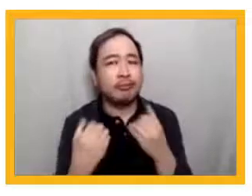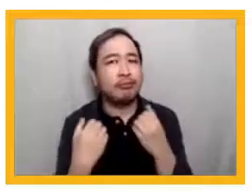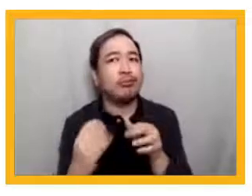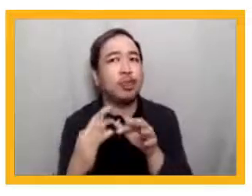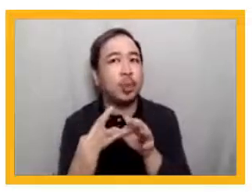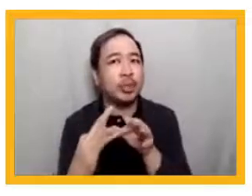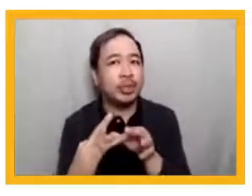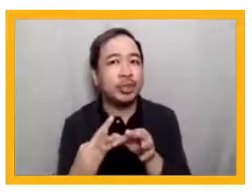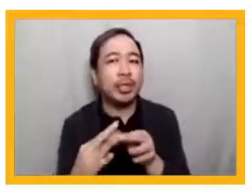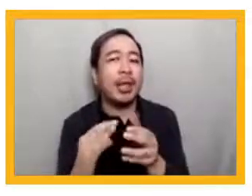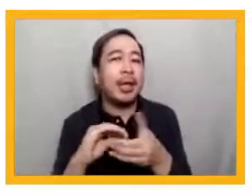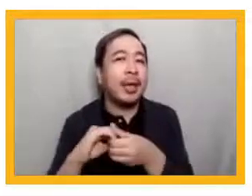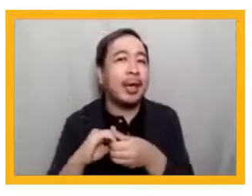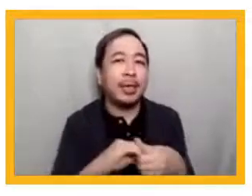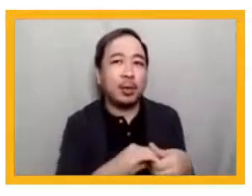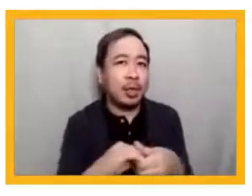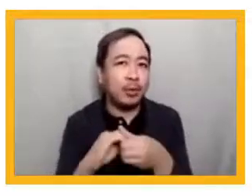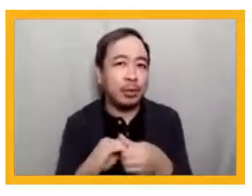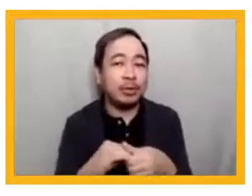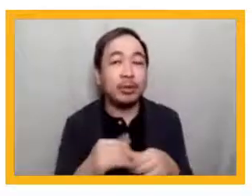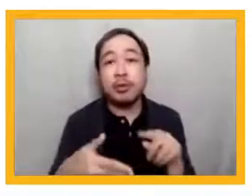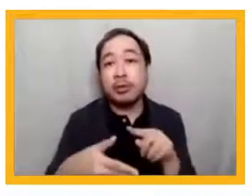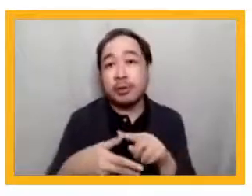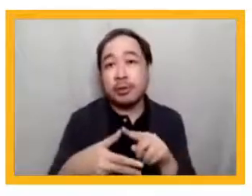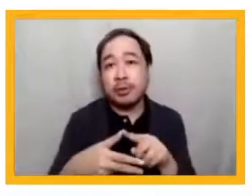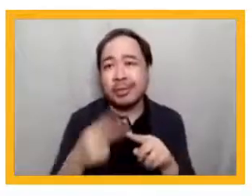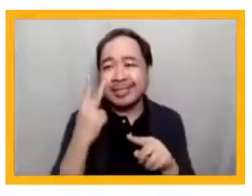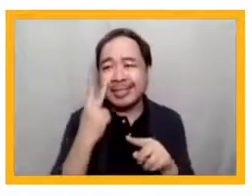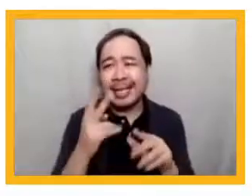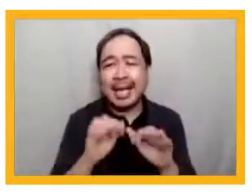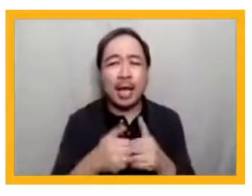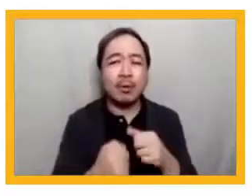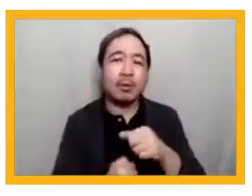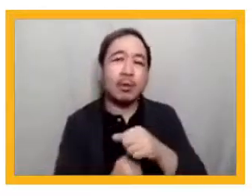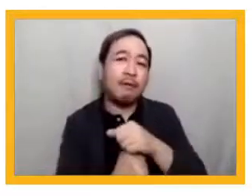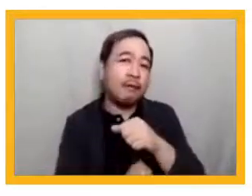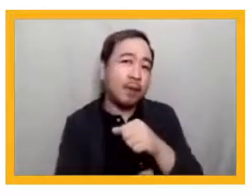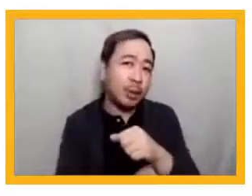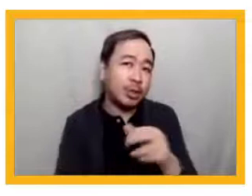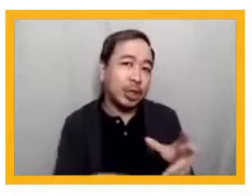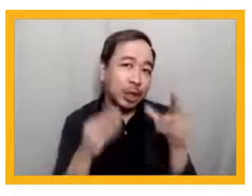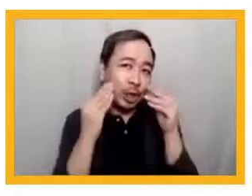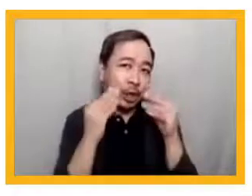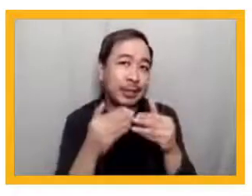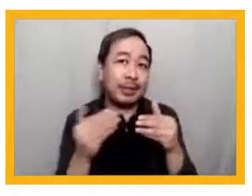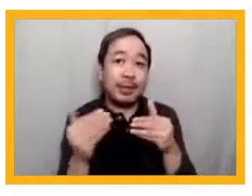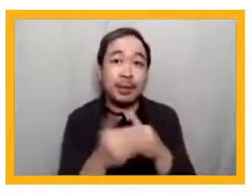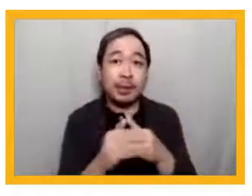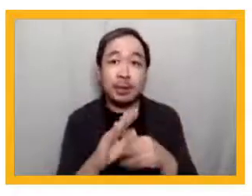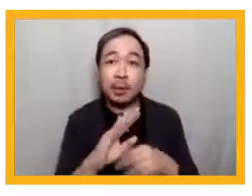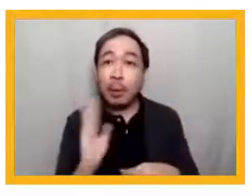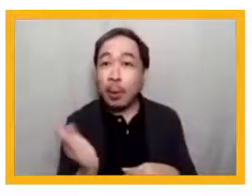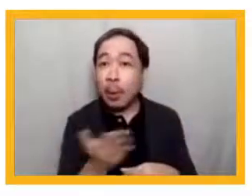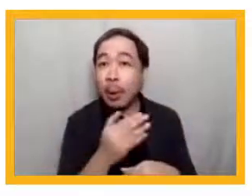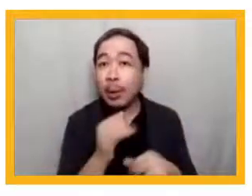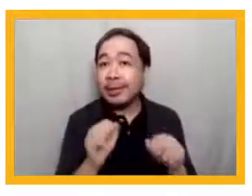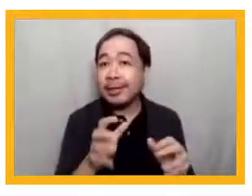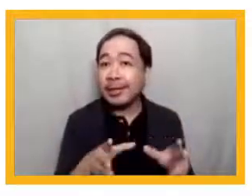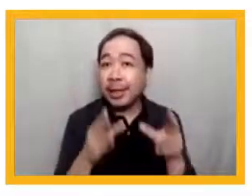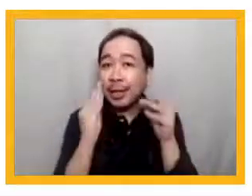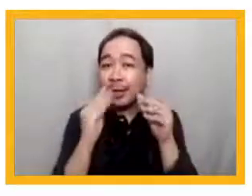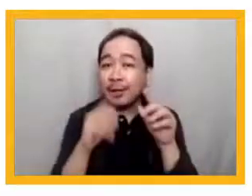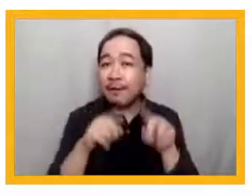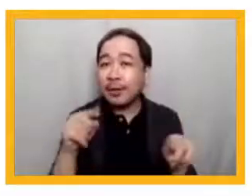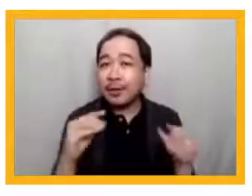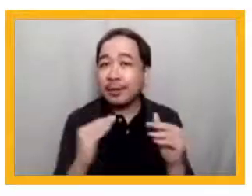emanates from interdisciplinary approaches to lay the foundation of learning at an early stage to allow everyone to learn at all levels of education